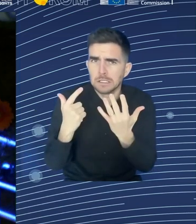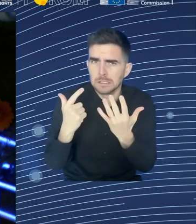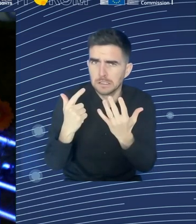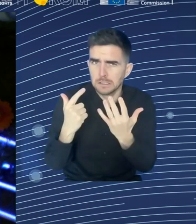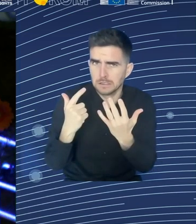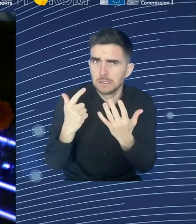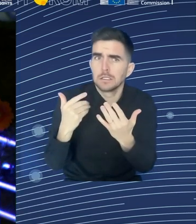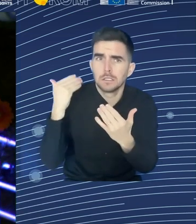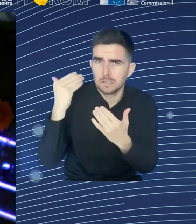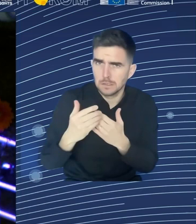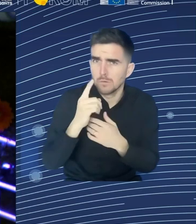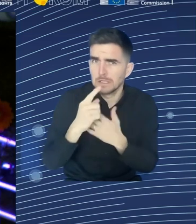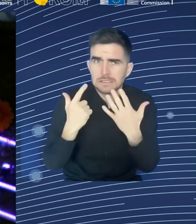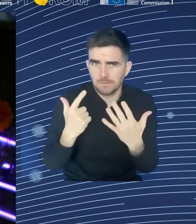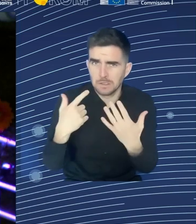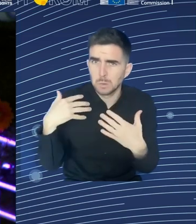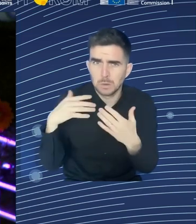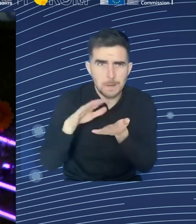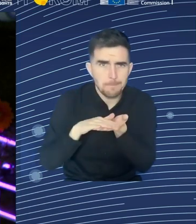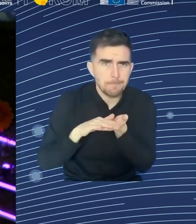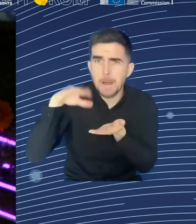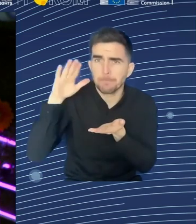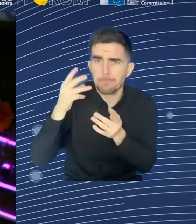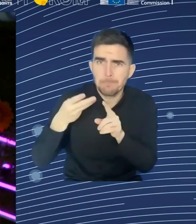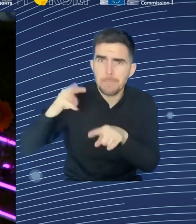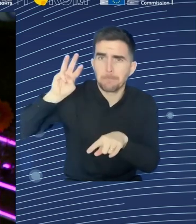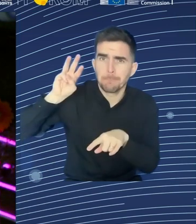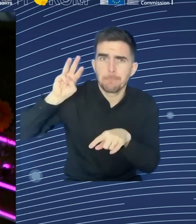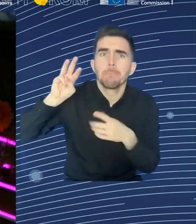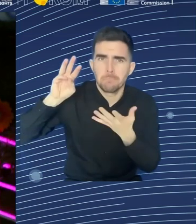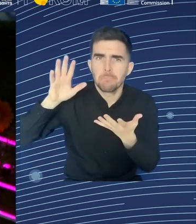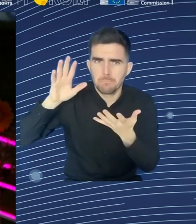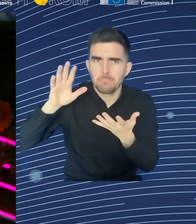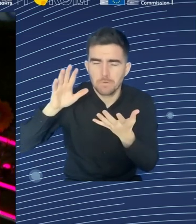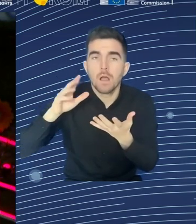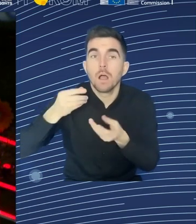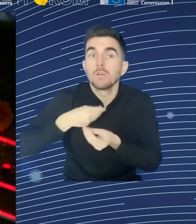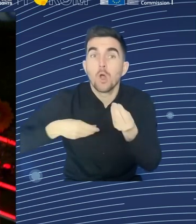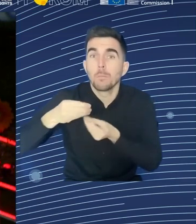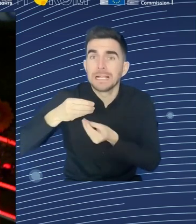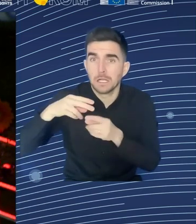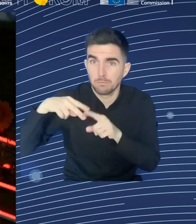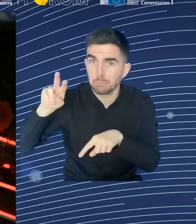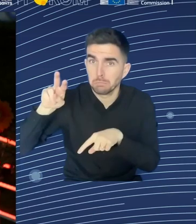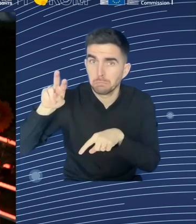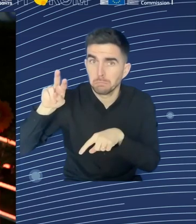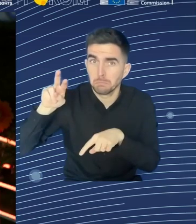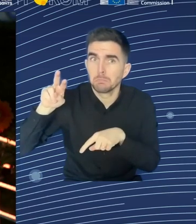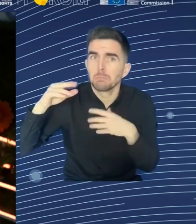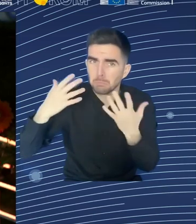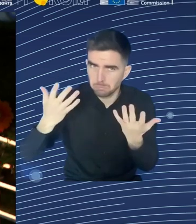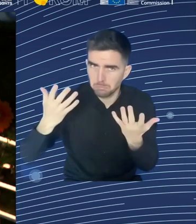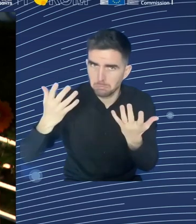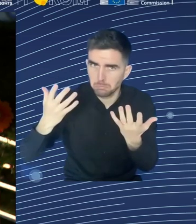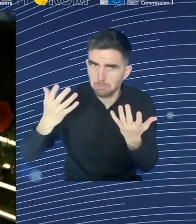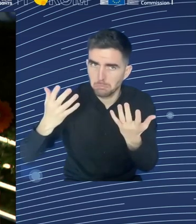risk of poverty rate, where there has been, at first, some significant decline since 2015, but then